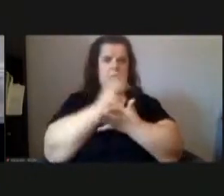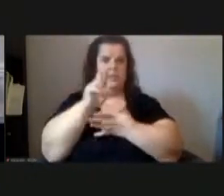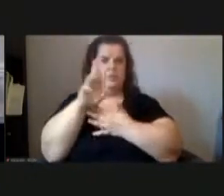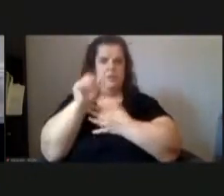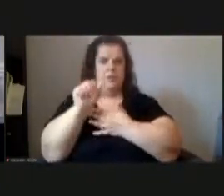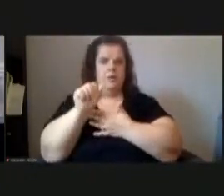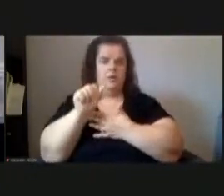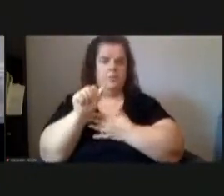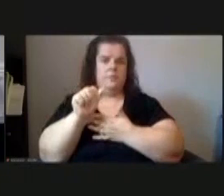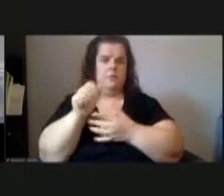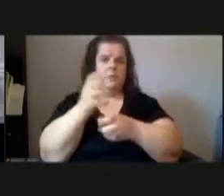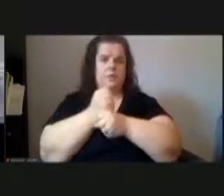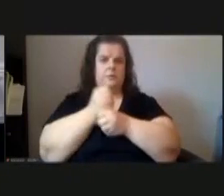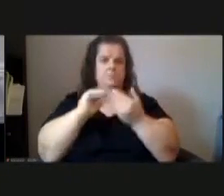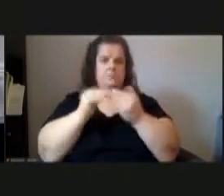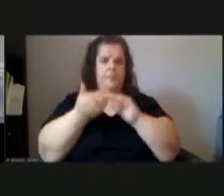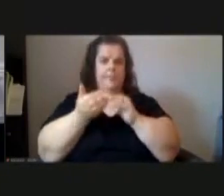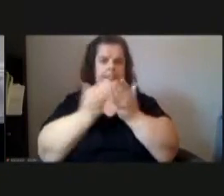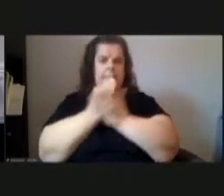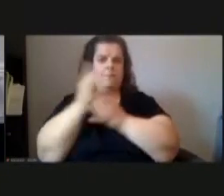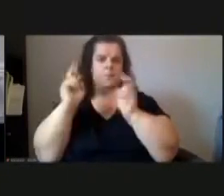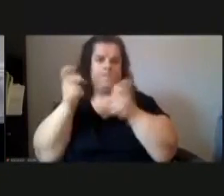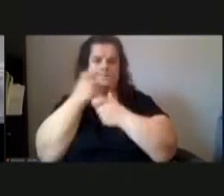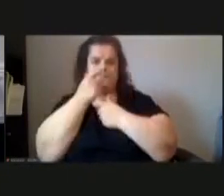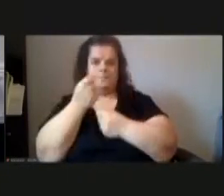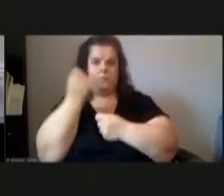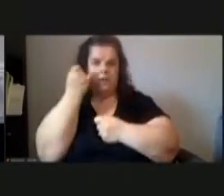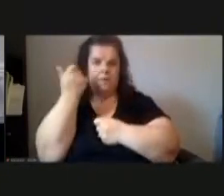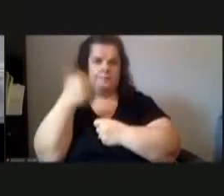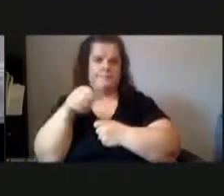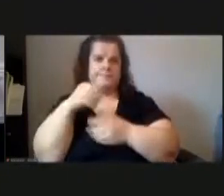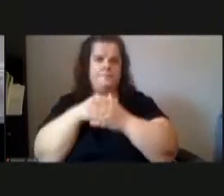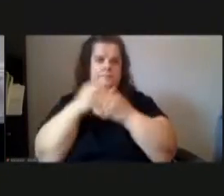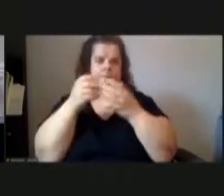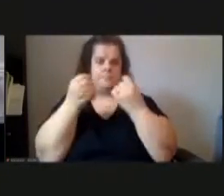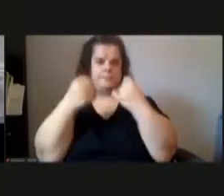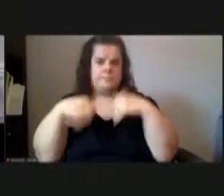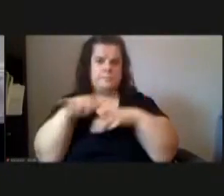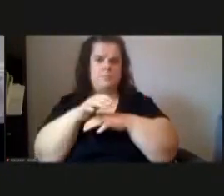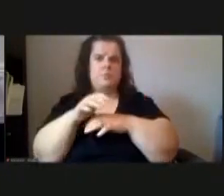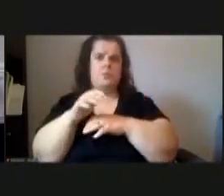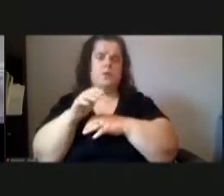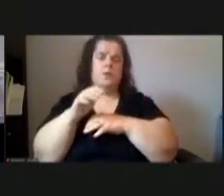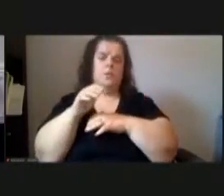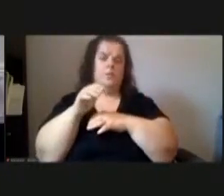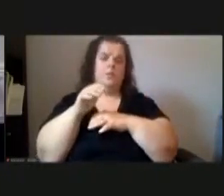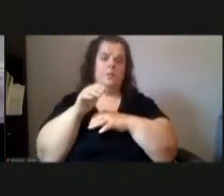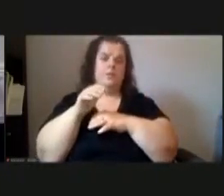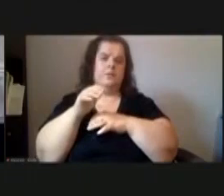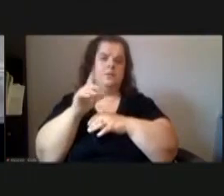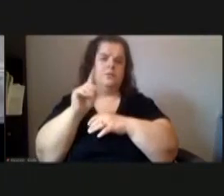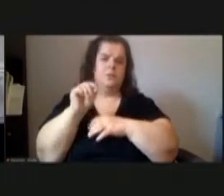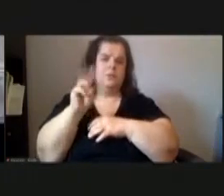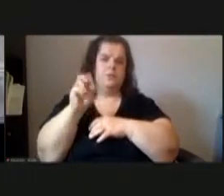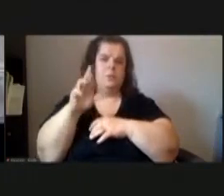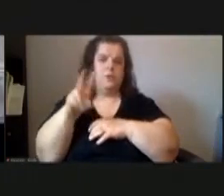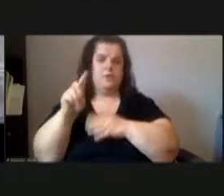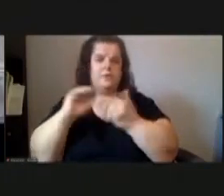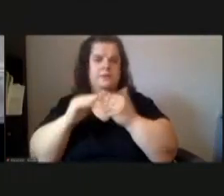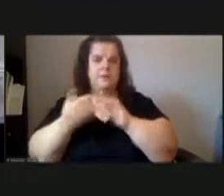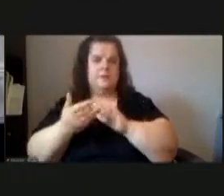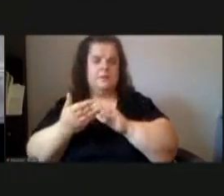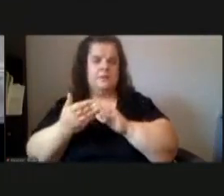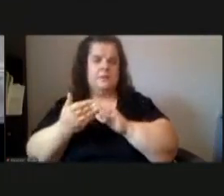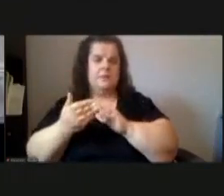of pittsburgh to acquire all the city's right title and interest if any in into the publicly owned properties in the 20th ward of the city of